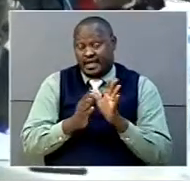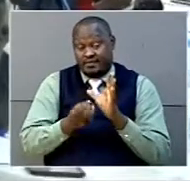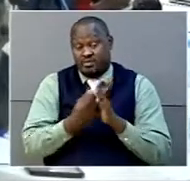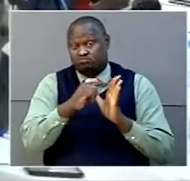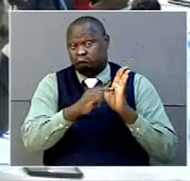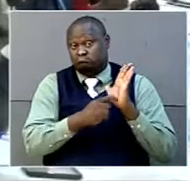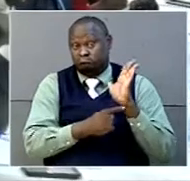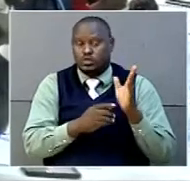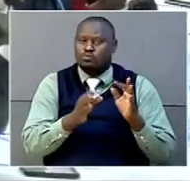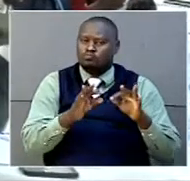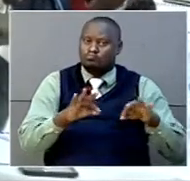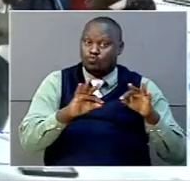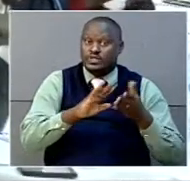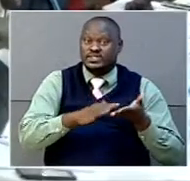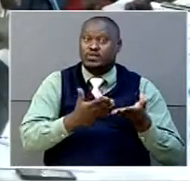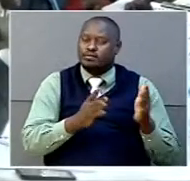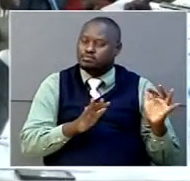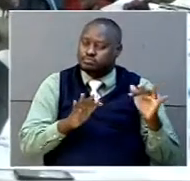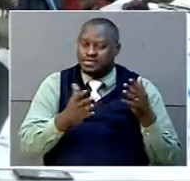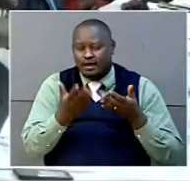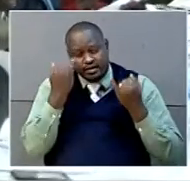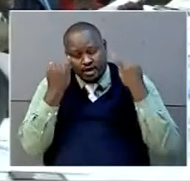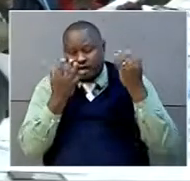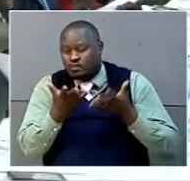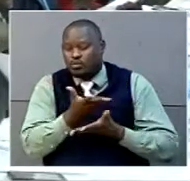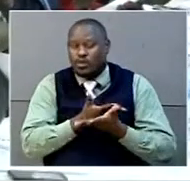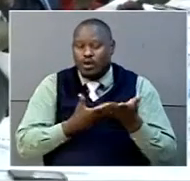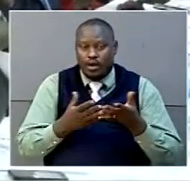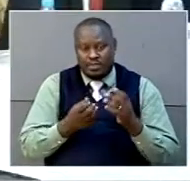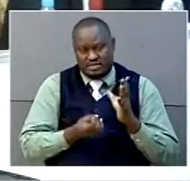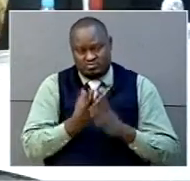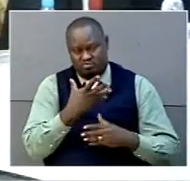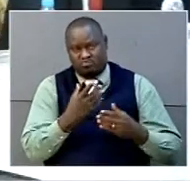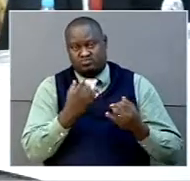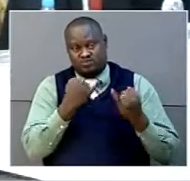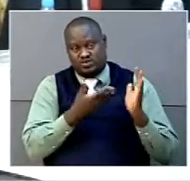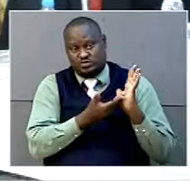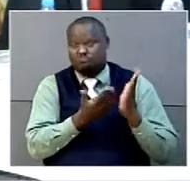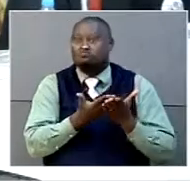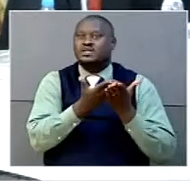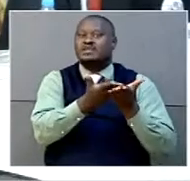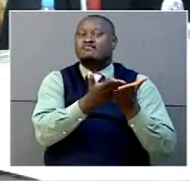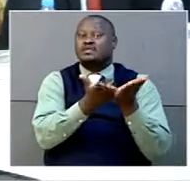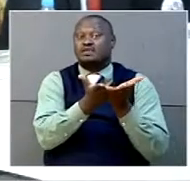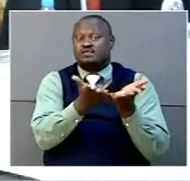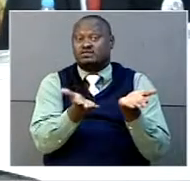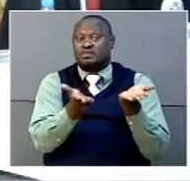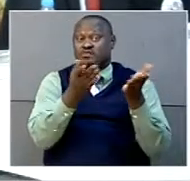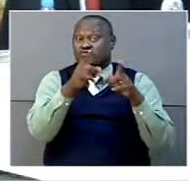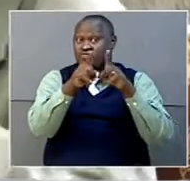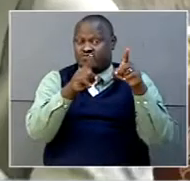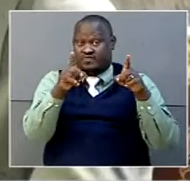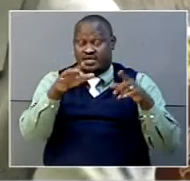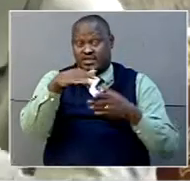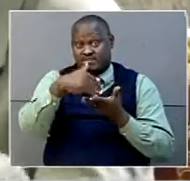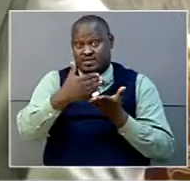case stakeholders have shared views on how to come up with an accommodative document for improved service delivery in the judicial system.